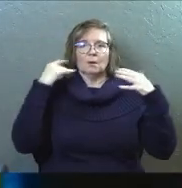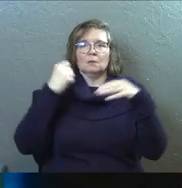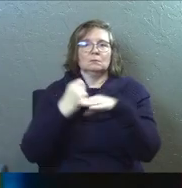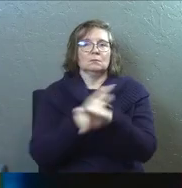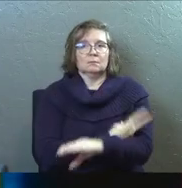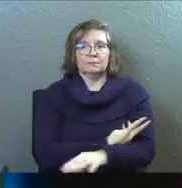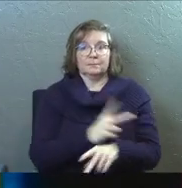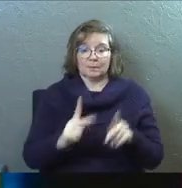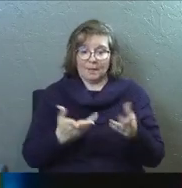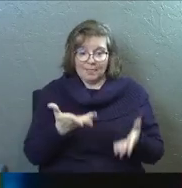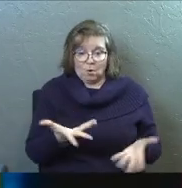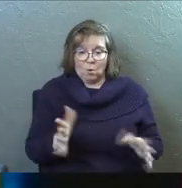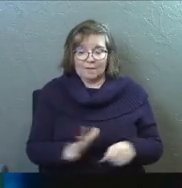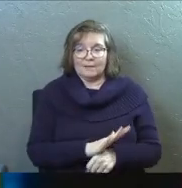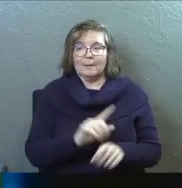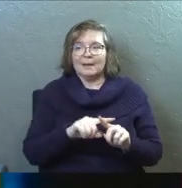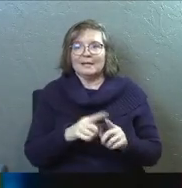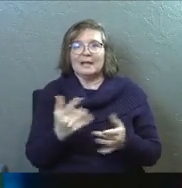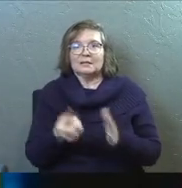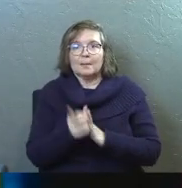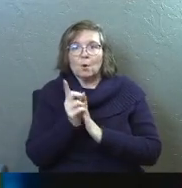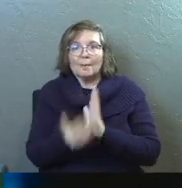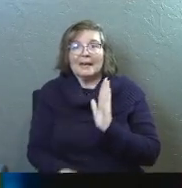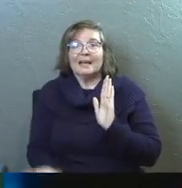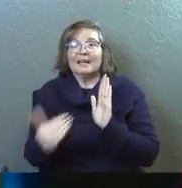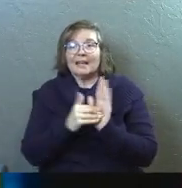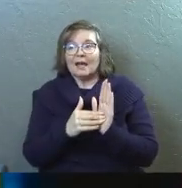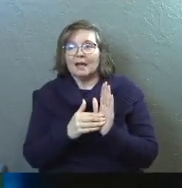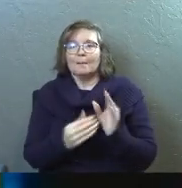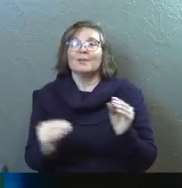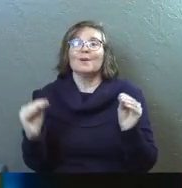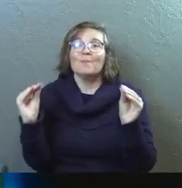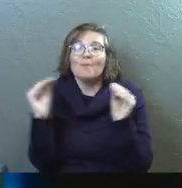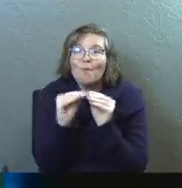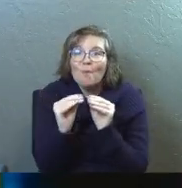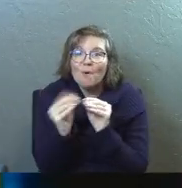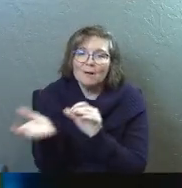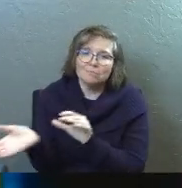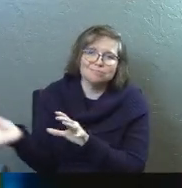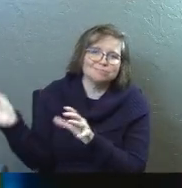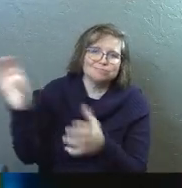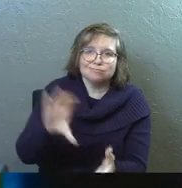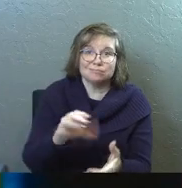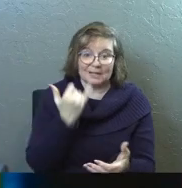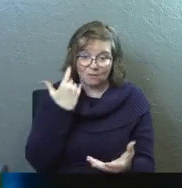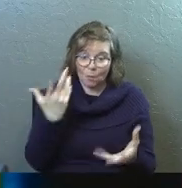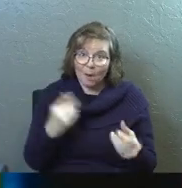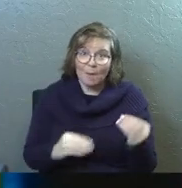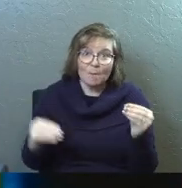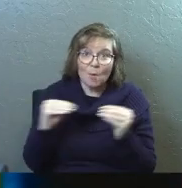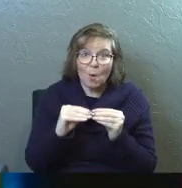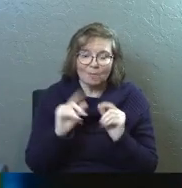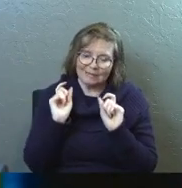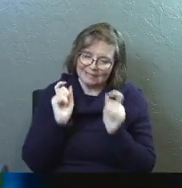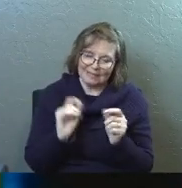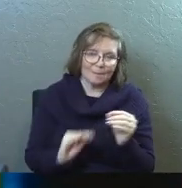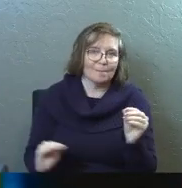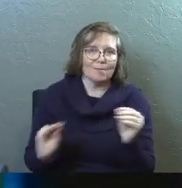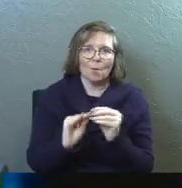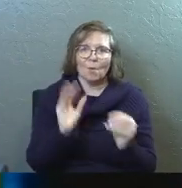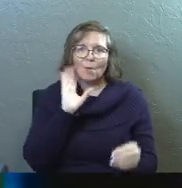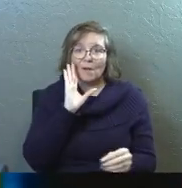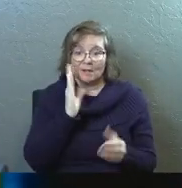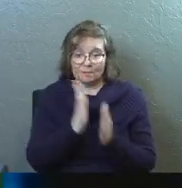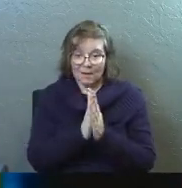these people were there. They're already filled. But here's this moment where God's like, but there's more. And if you want it, I will give more.